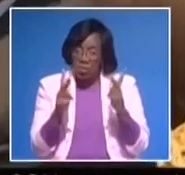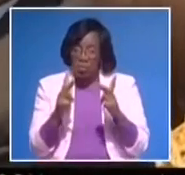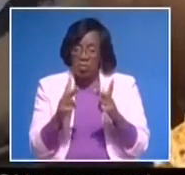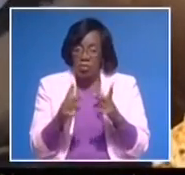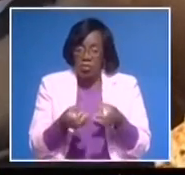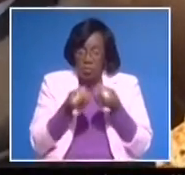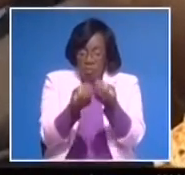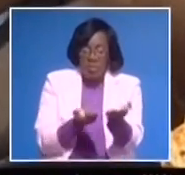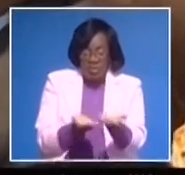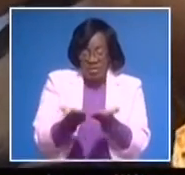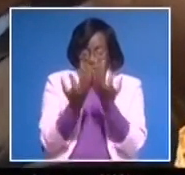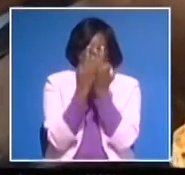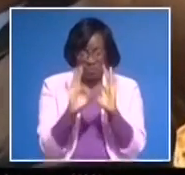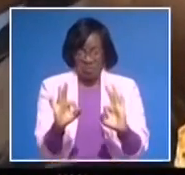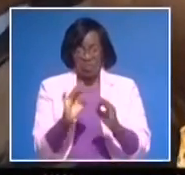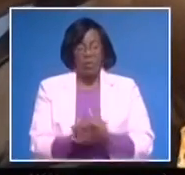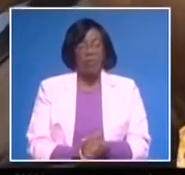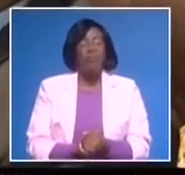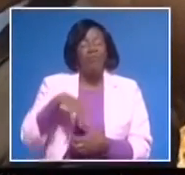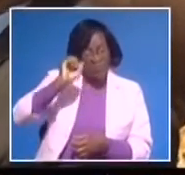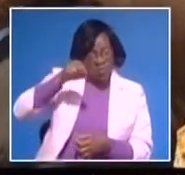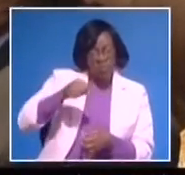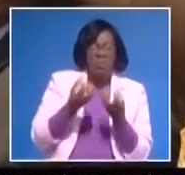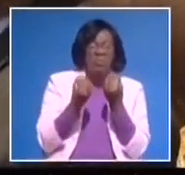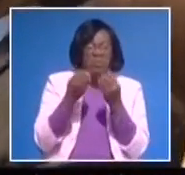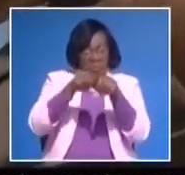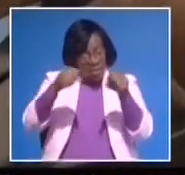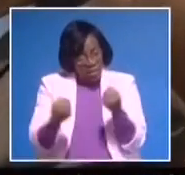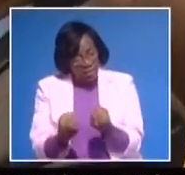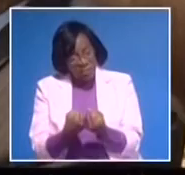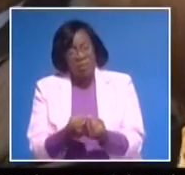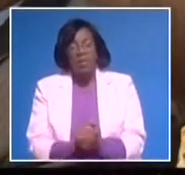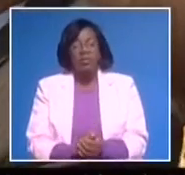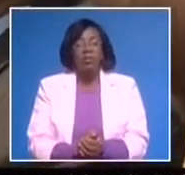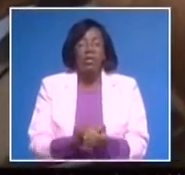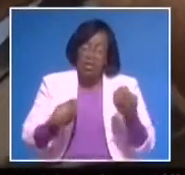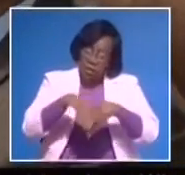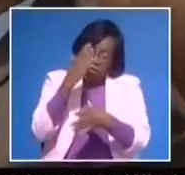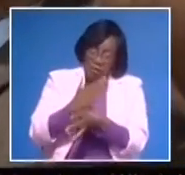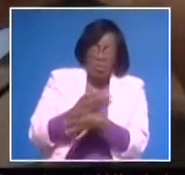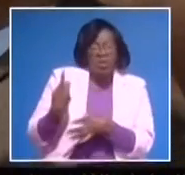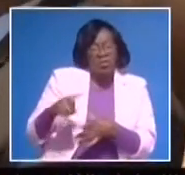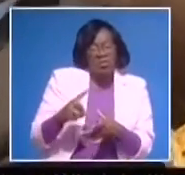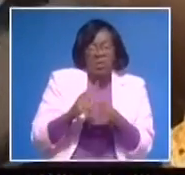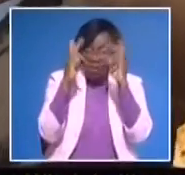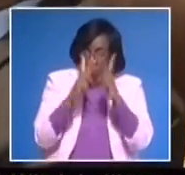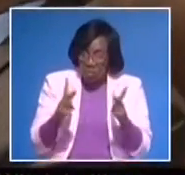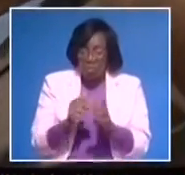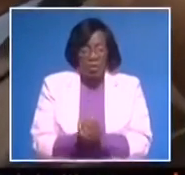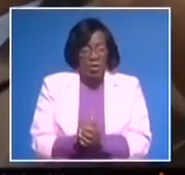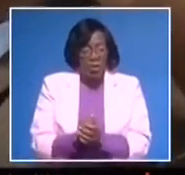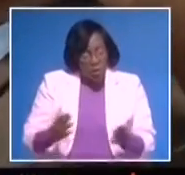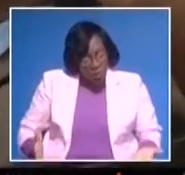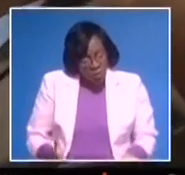workers started doing, but we wanted it to be speeded up. So people organized region by region,